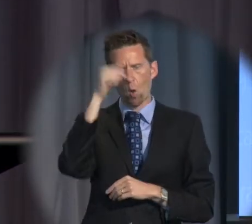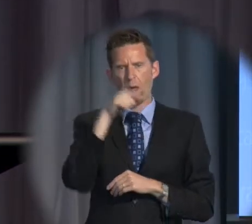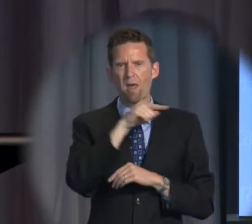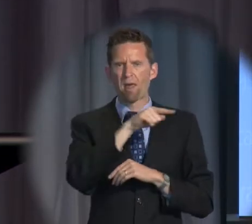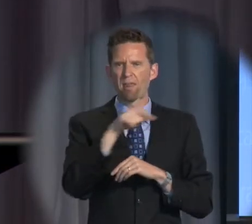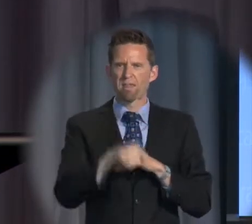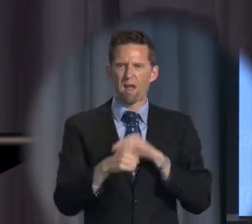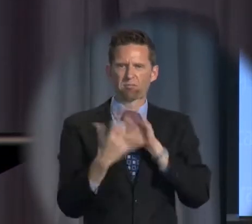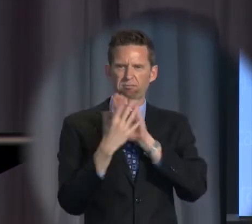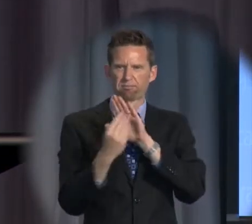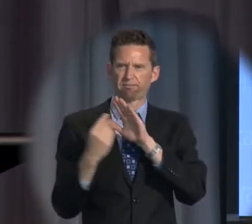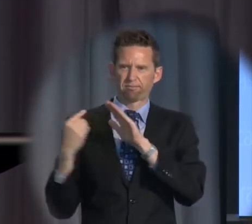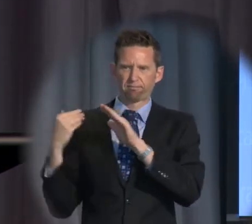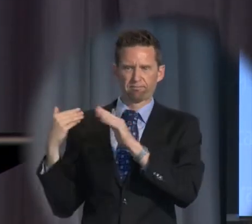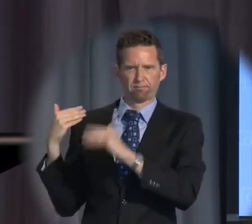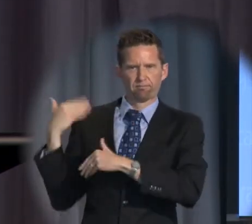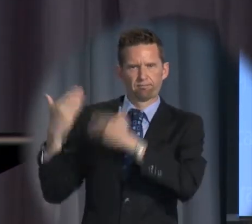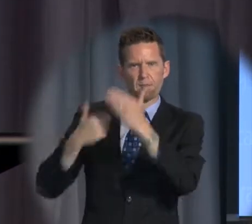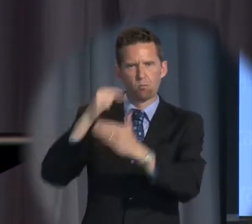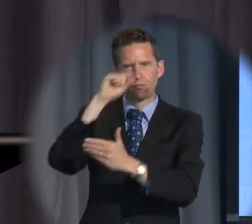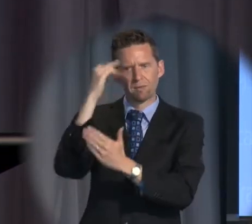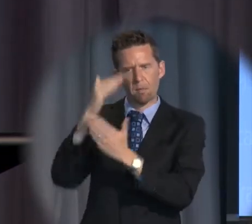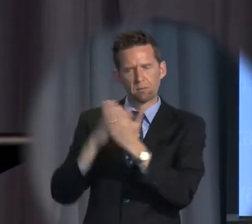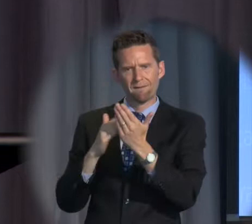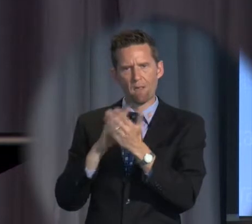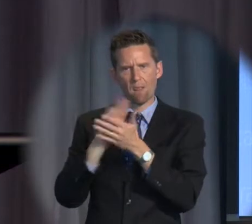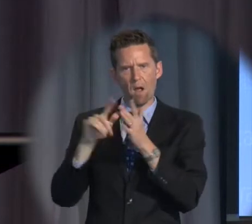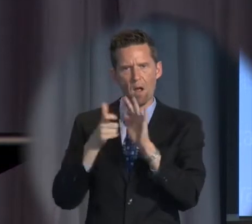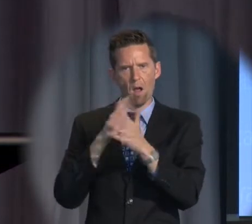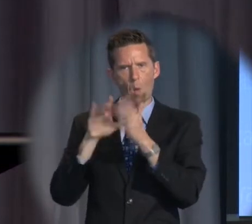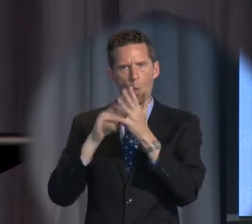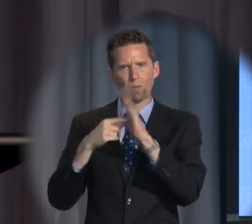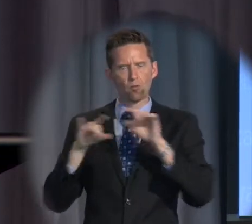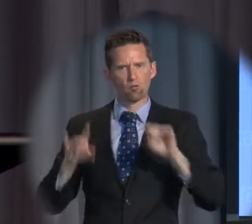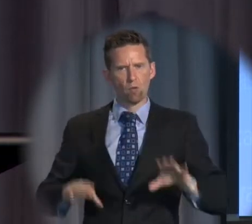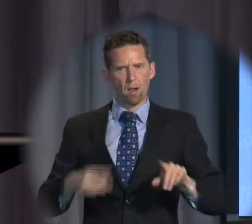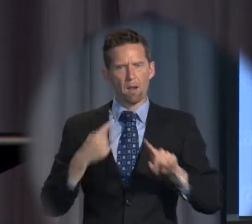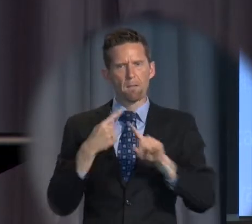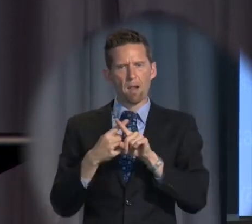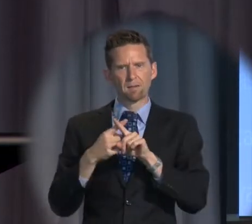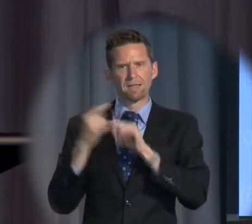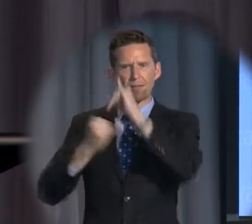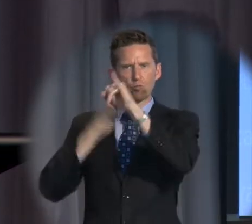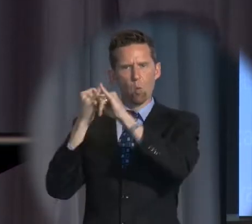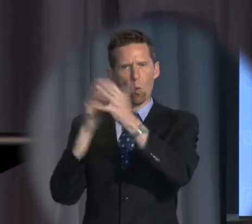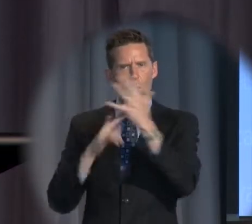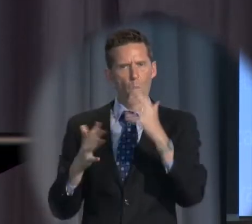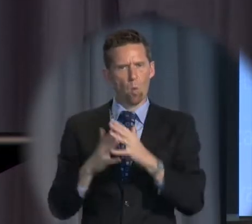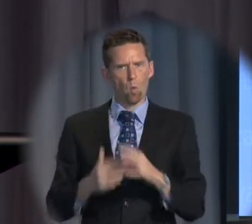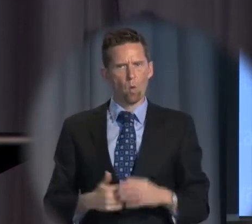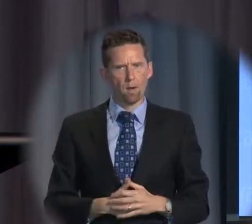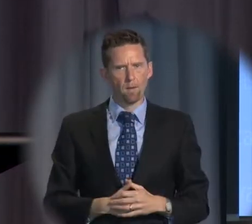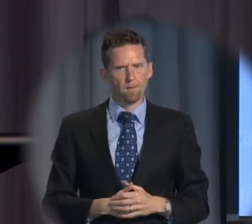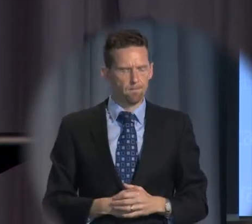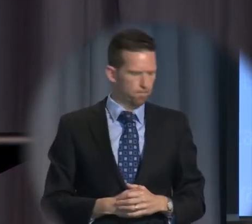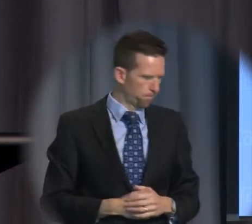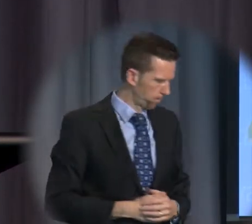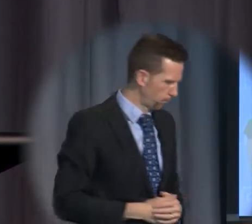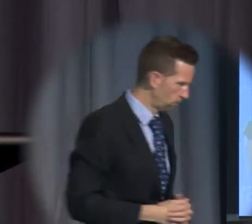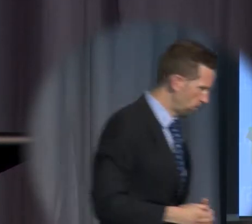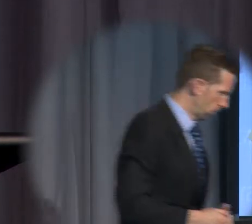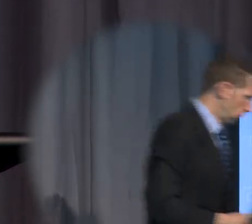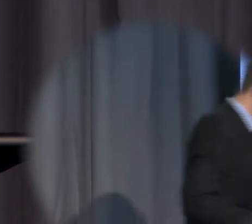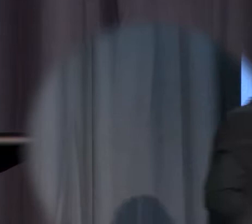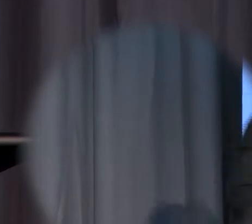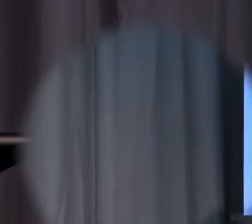long traditional principles of the High Court of Australia and of course also of international law. Our concerns are